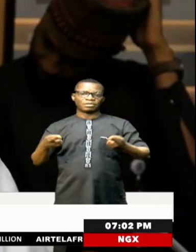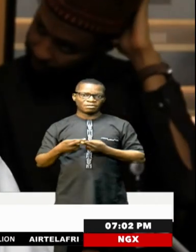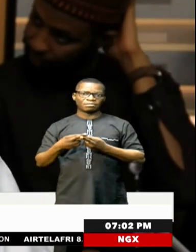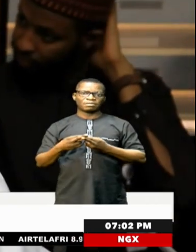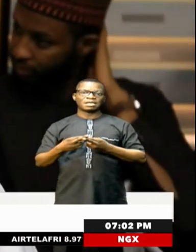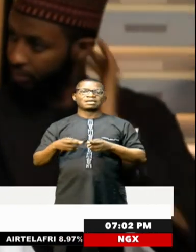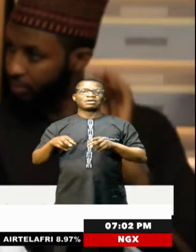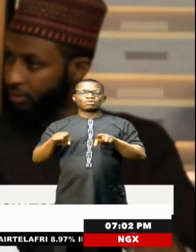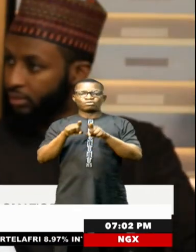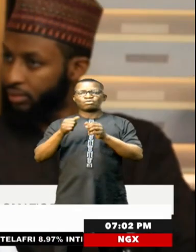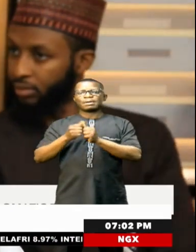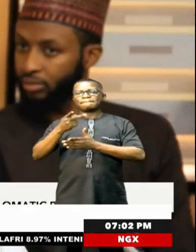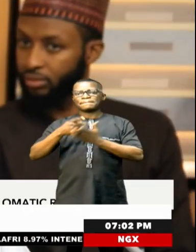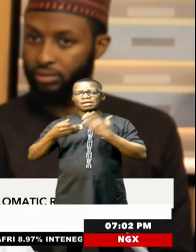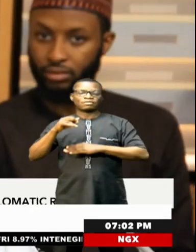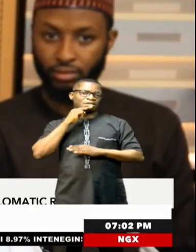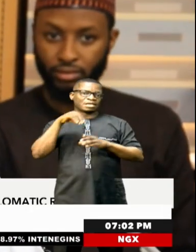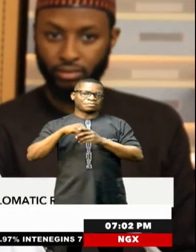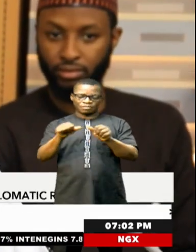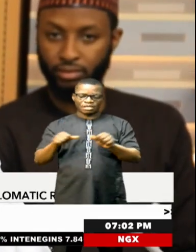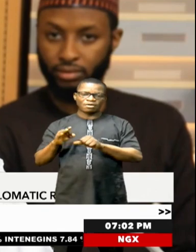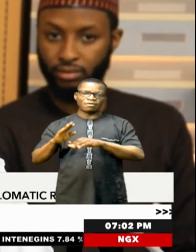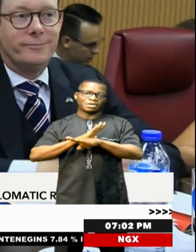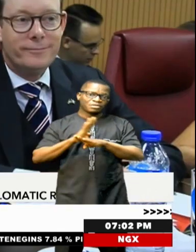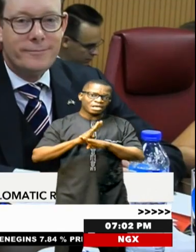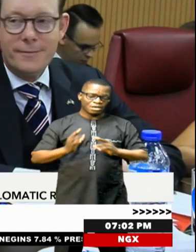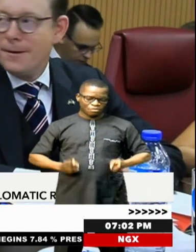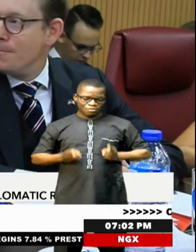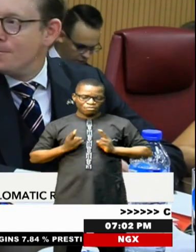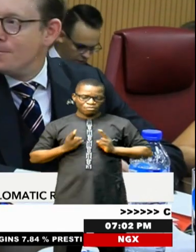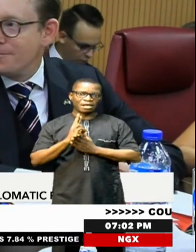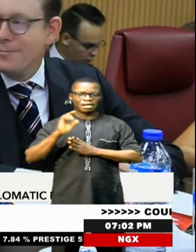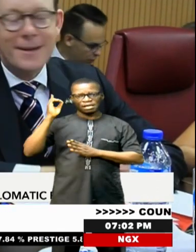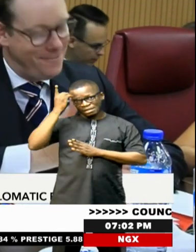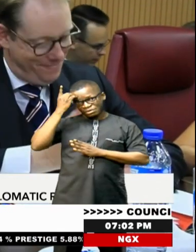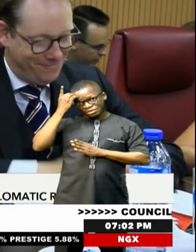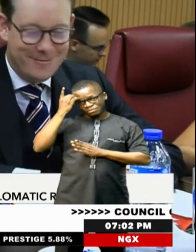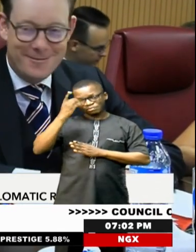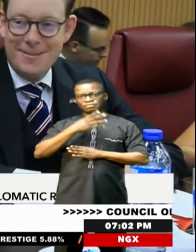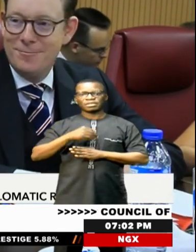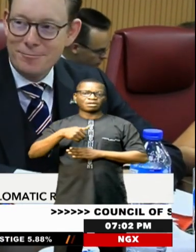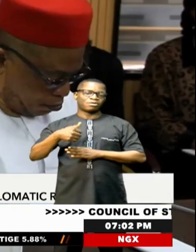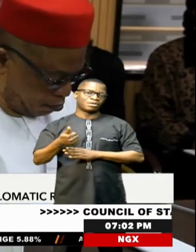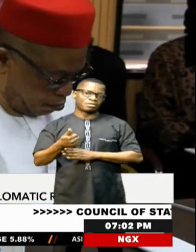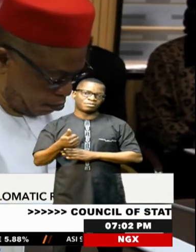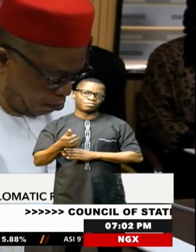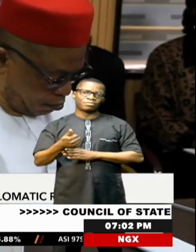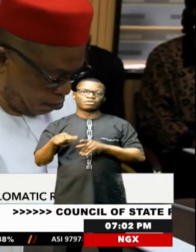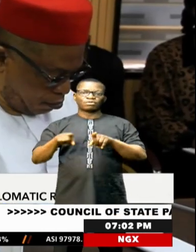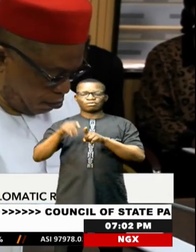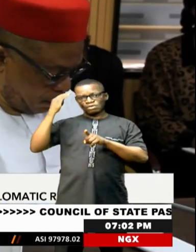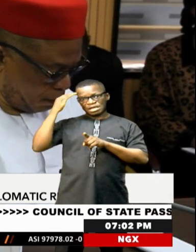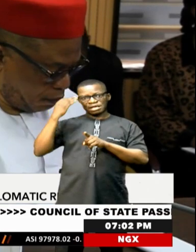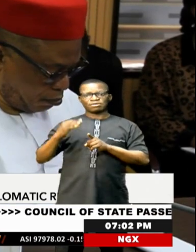align with that of Nigeria in the area of trade, human rights and democracy is what this meeting is about. Why the head of the delegation